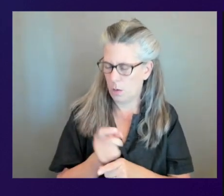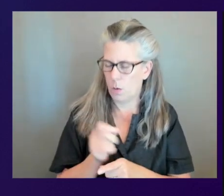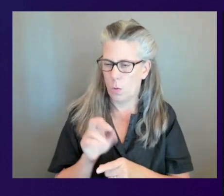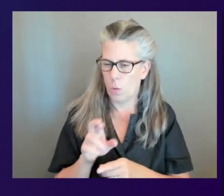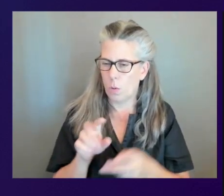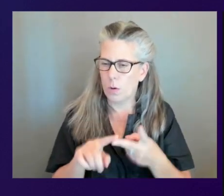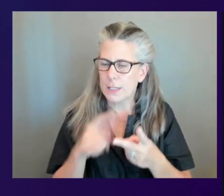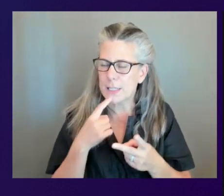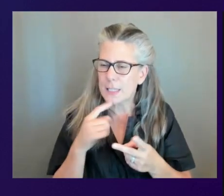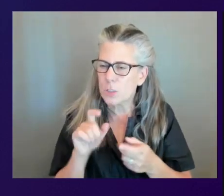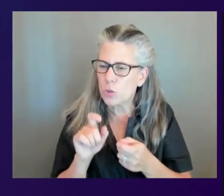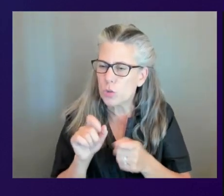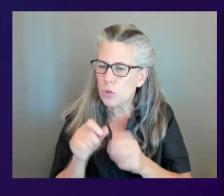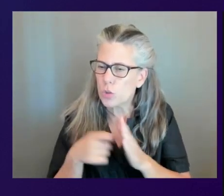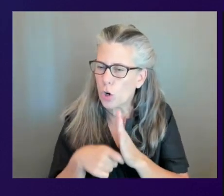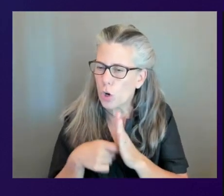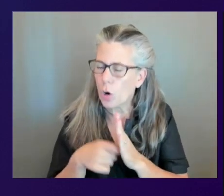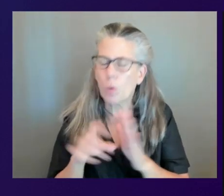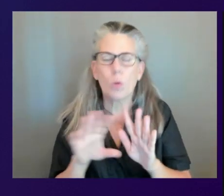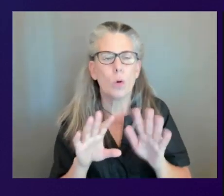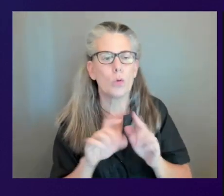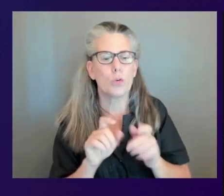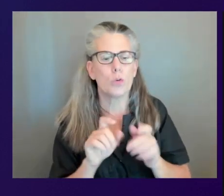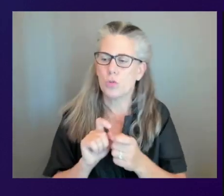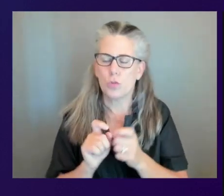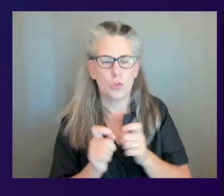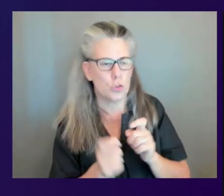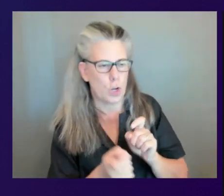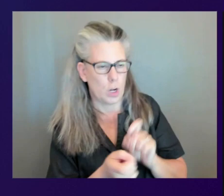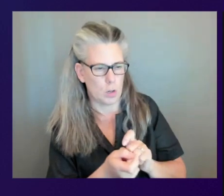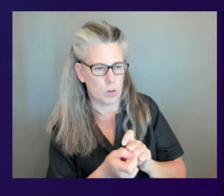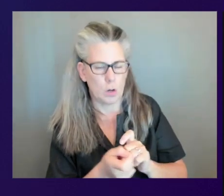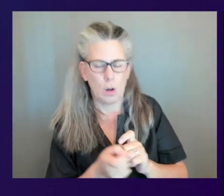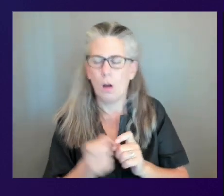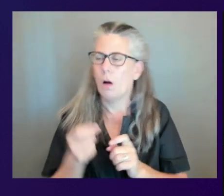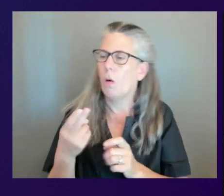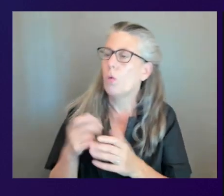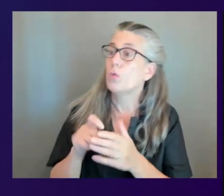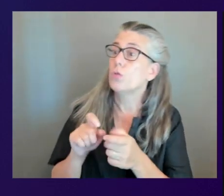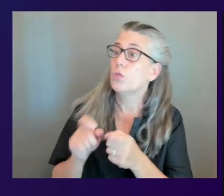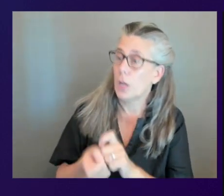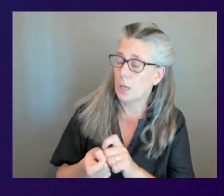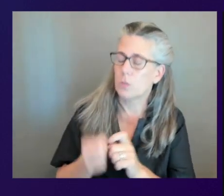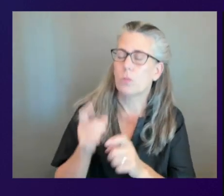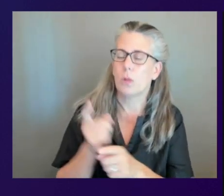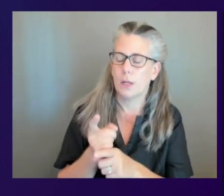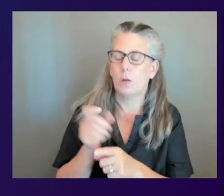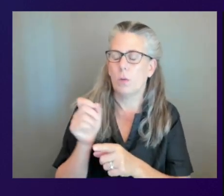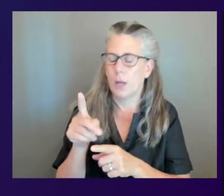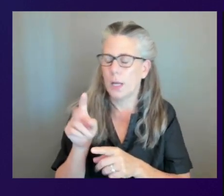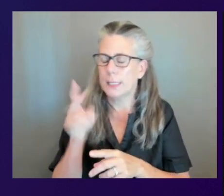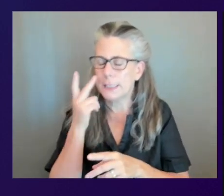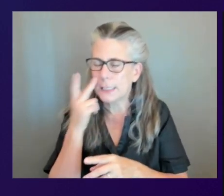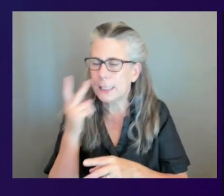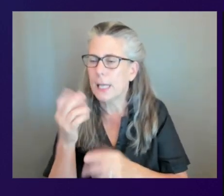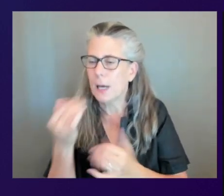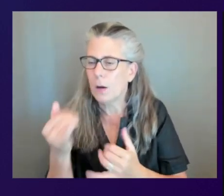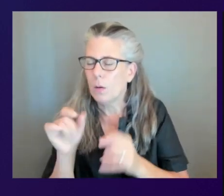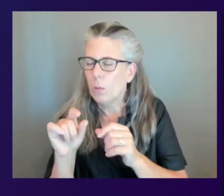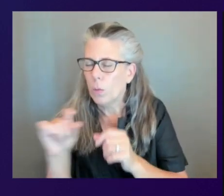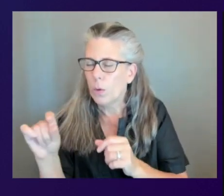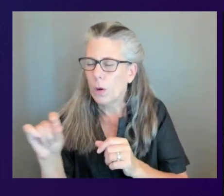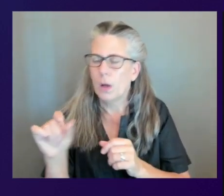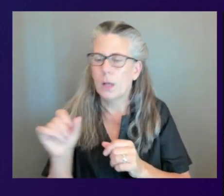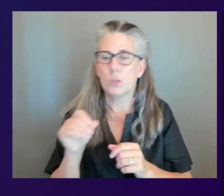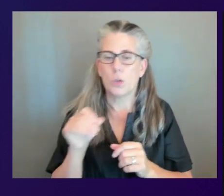on my end changed oh changed okay so we changed we did something we changed it from hourly to monthly maybe yeah so that's saying